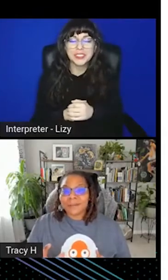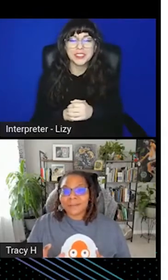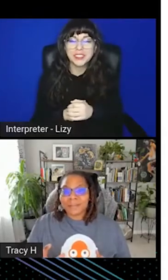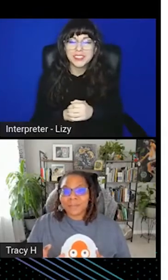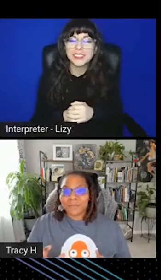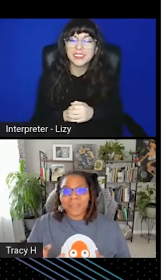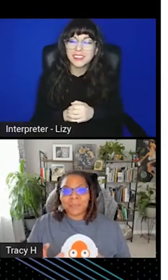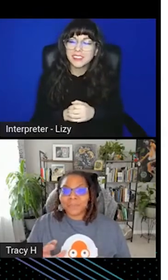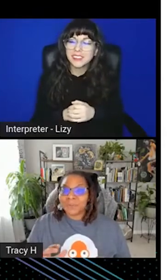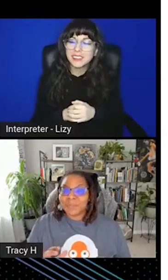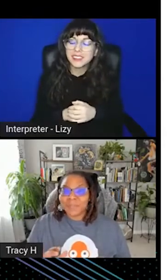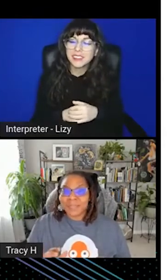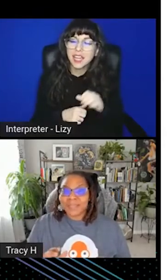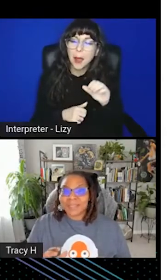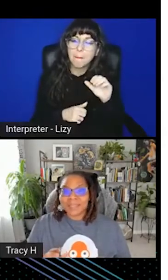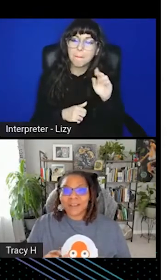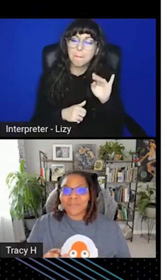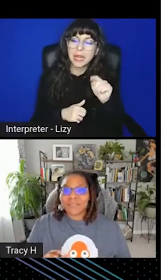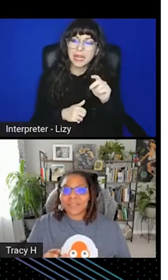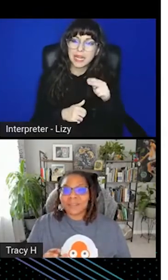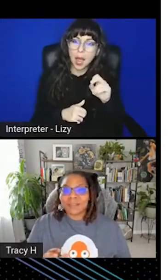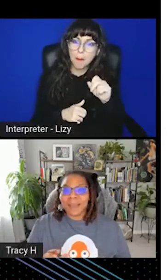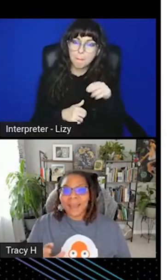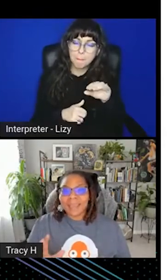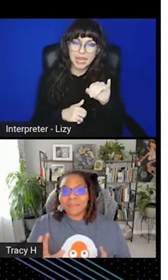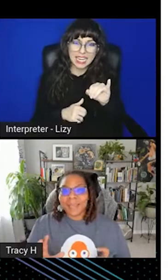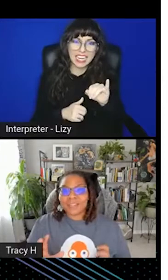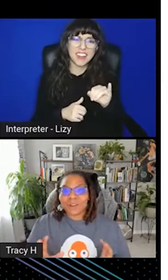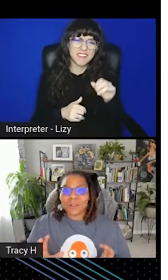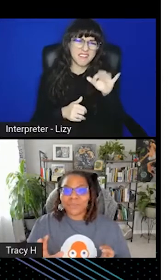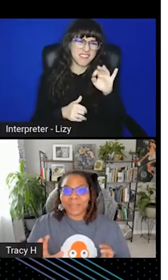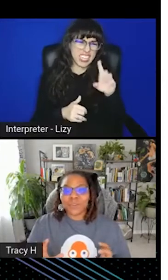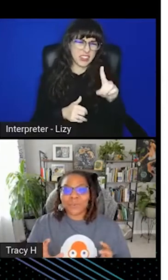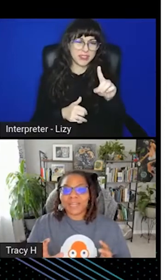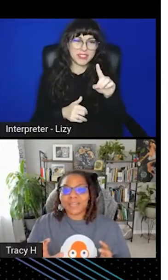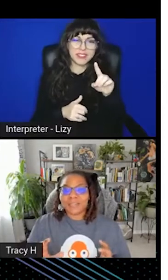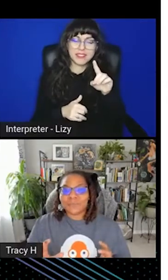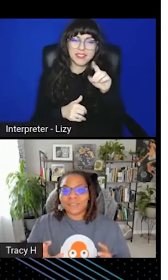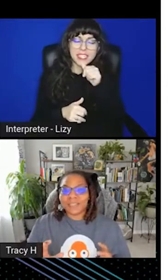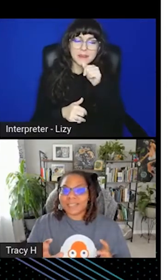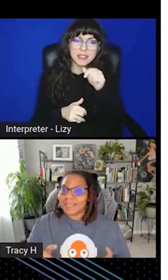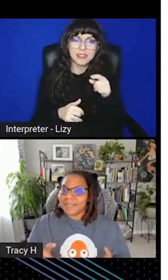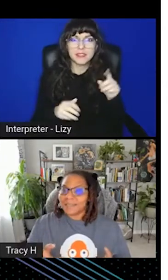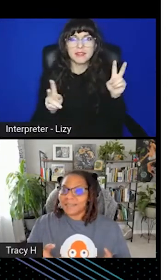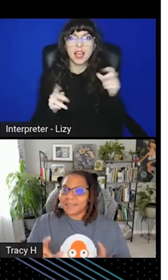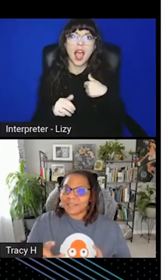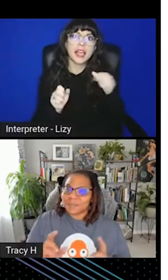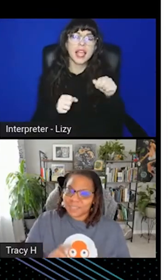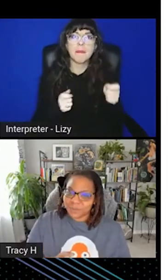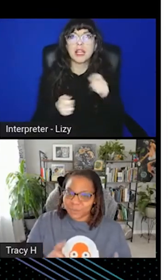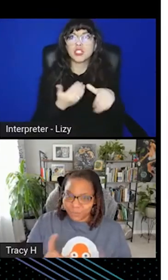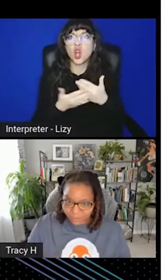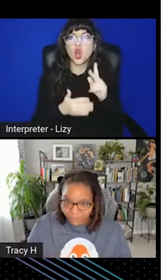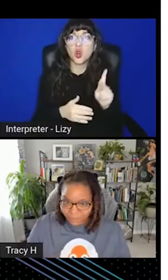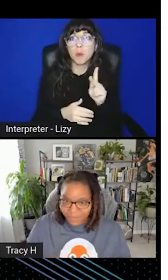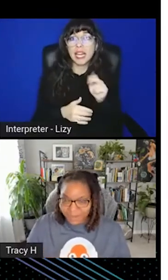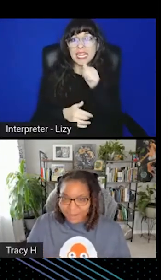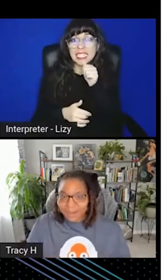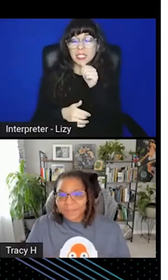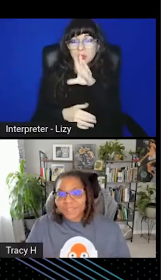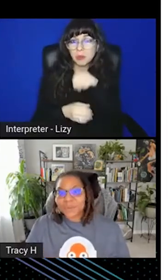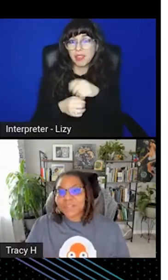claim to fame on their readme is it solves the I can manage all of my Kubernetes configs in Git except secrets problem.